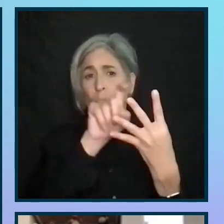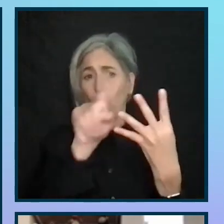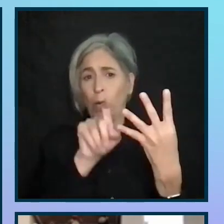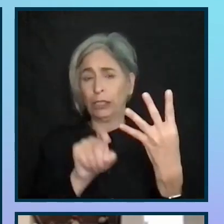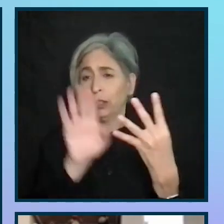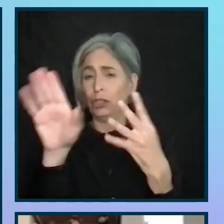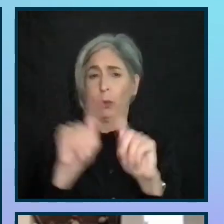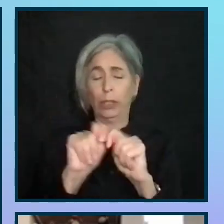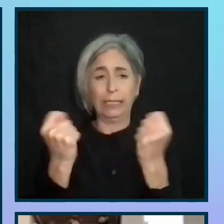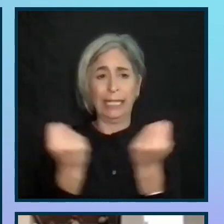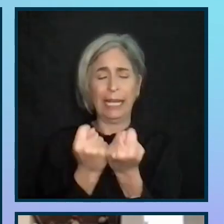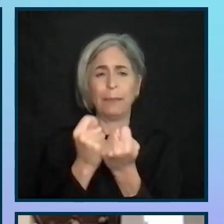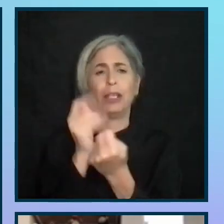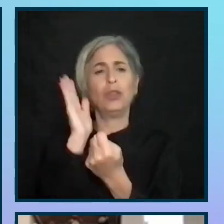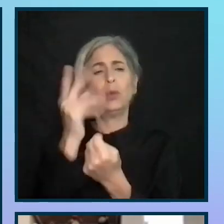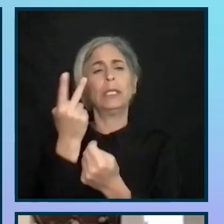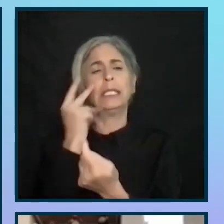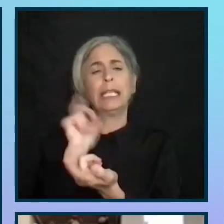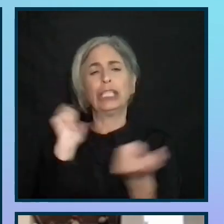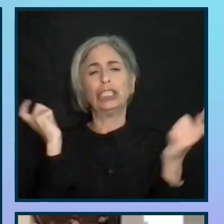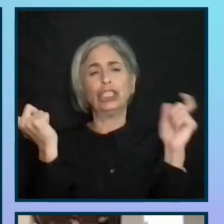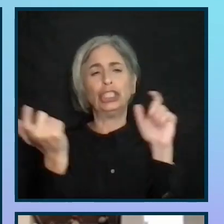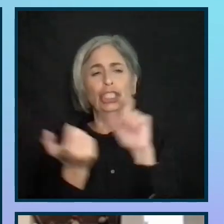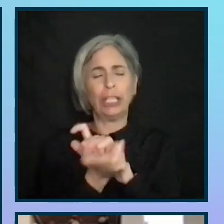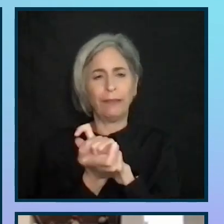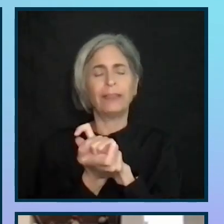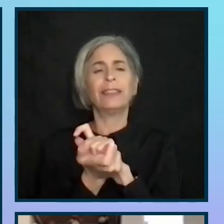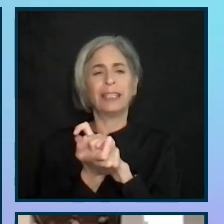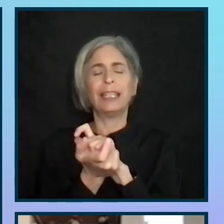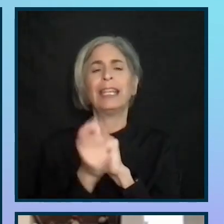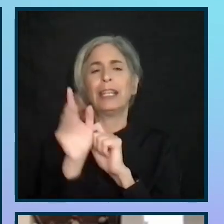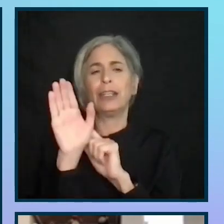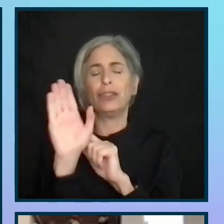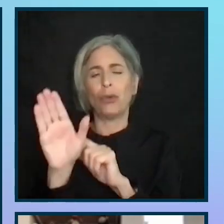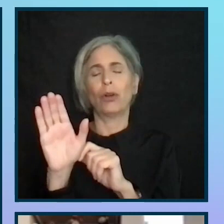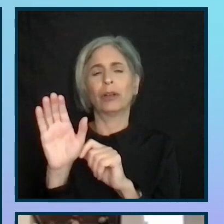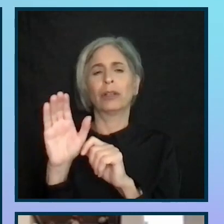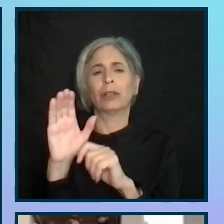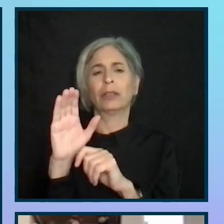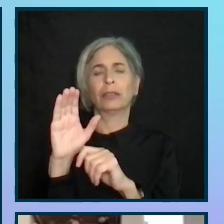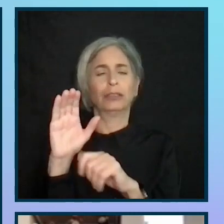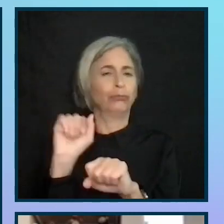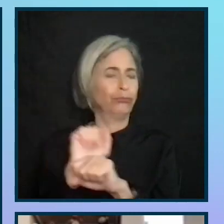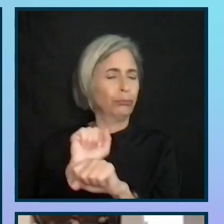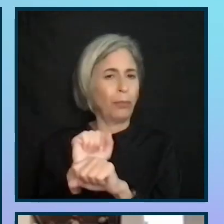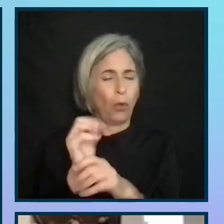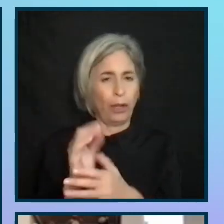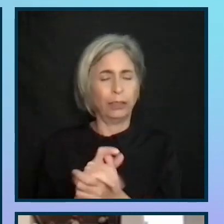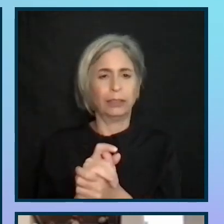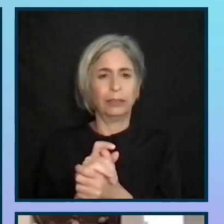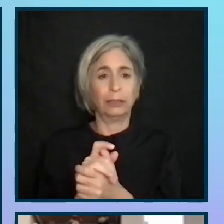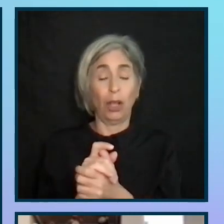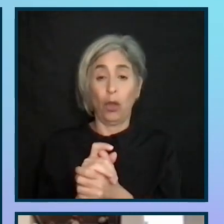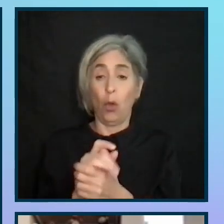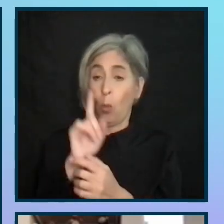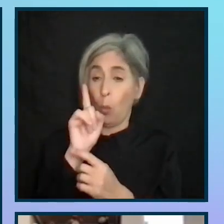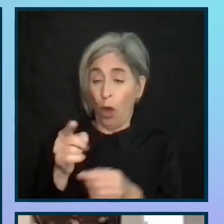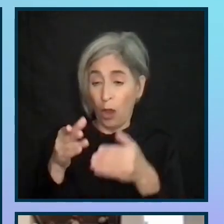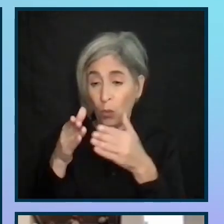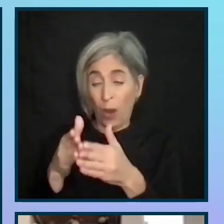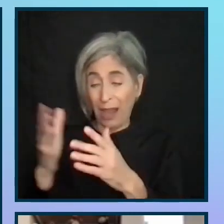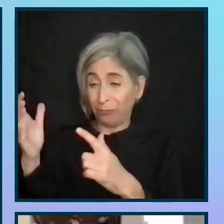shift the culture of thought and encourage an accessibility mindset. We have also seen that there is no one way to run a champions network.